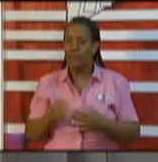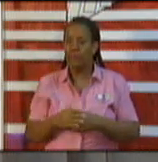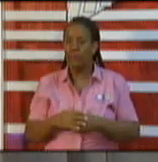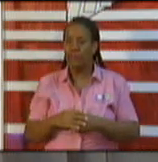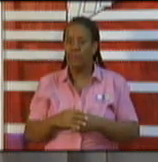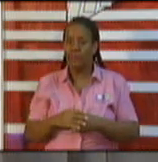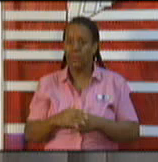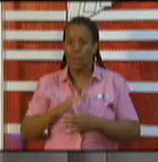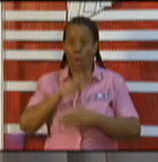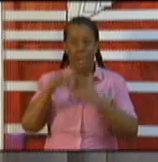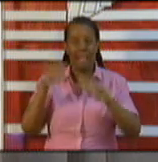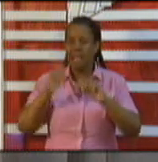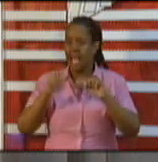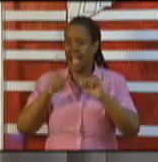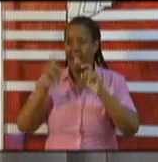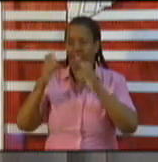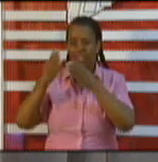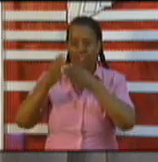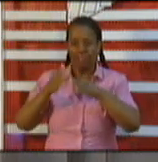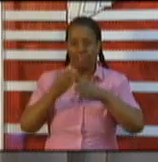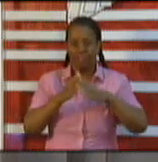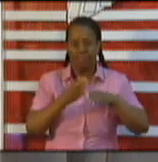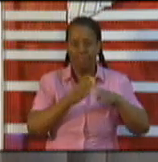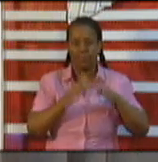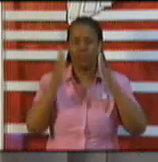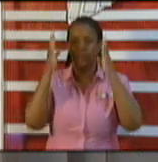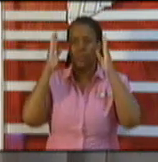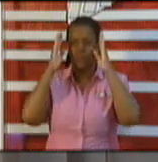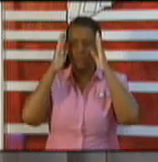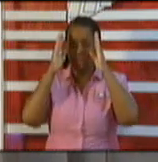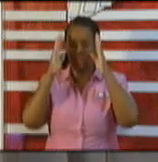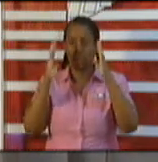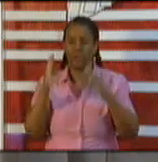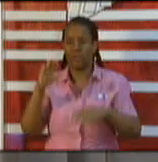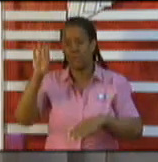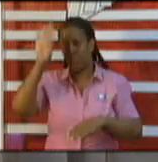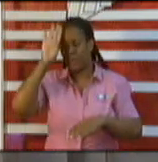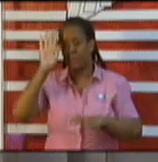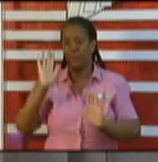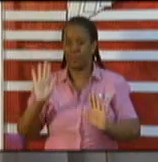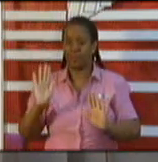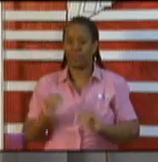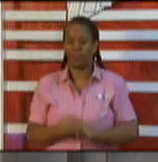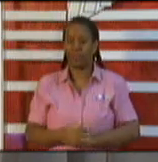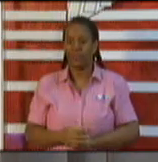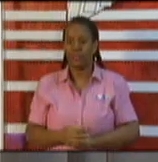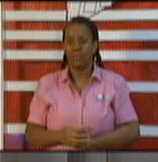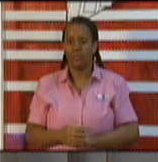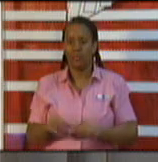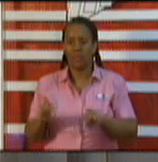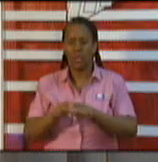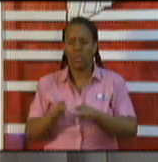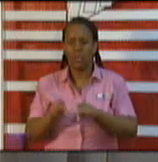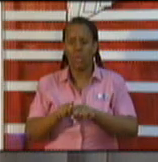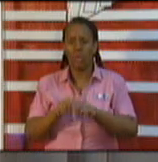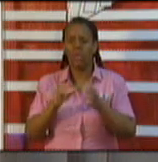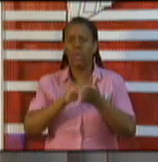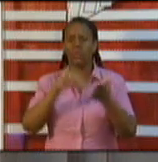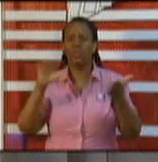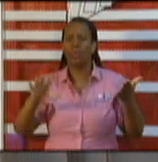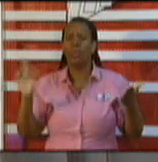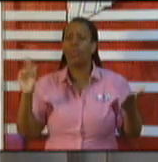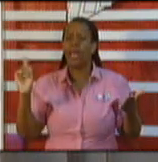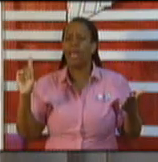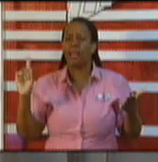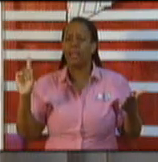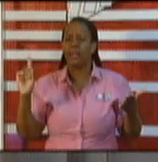So that limits our numbers that we can bring back at any point in time. We are also reaching out to the students who are in India to